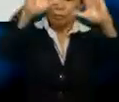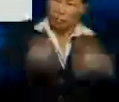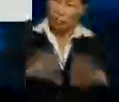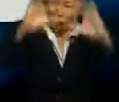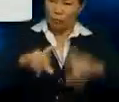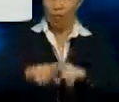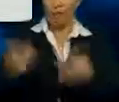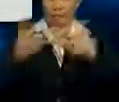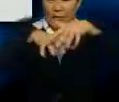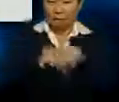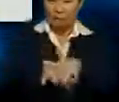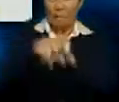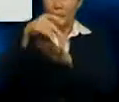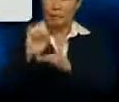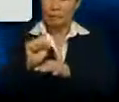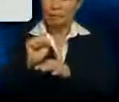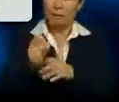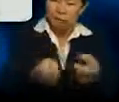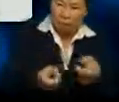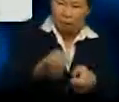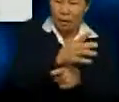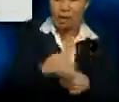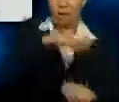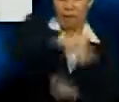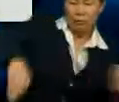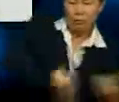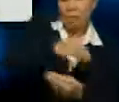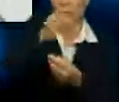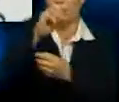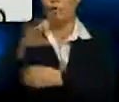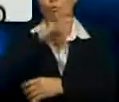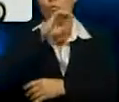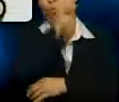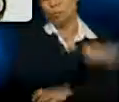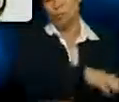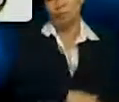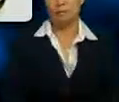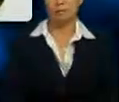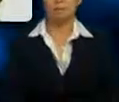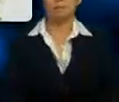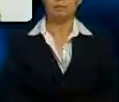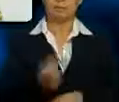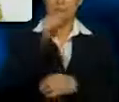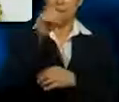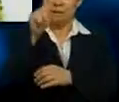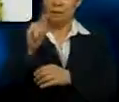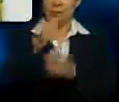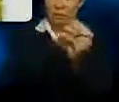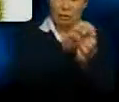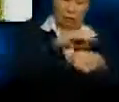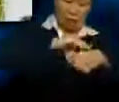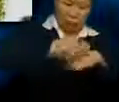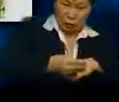integrated pest management and recycling of waste. In a nutshell, the palm oil is a very